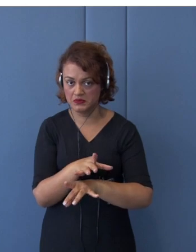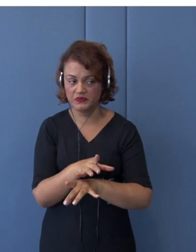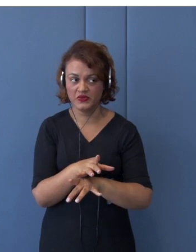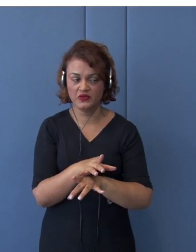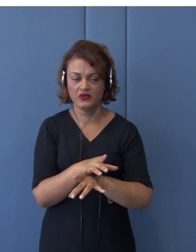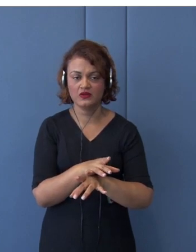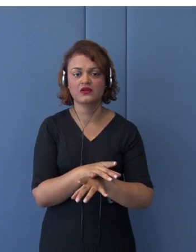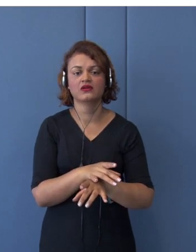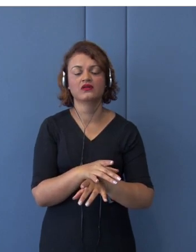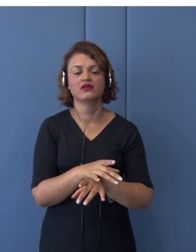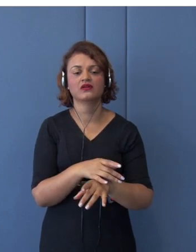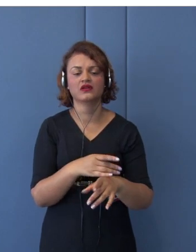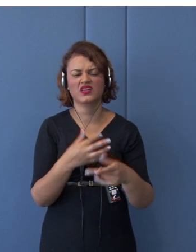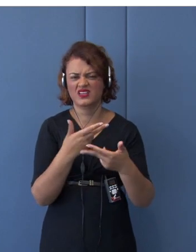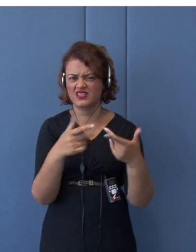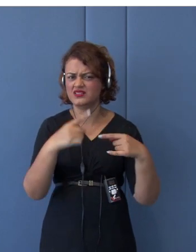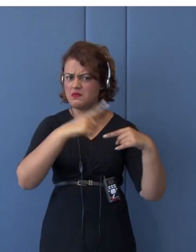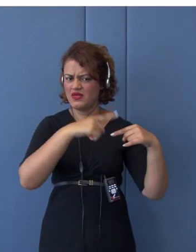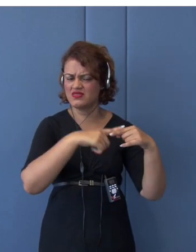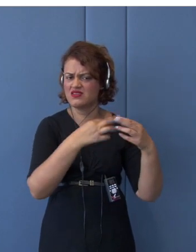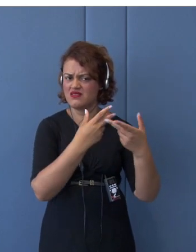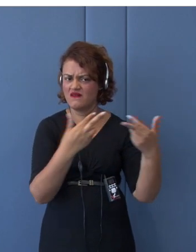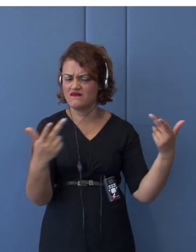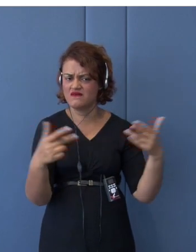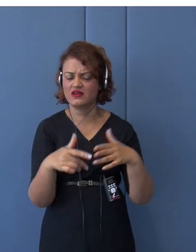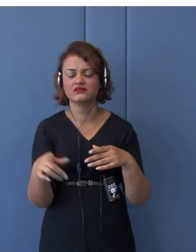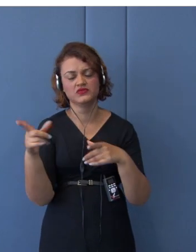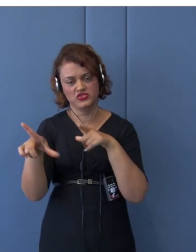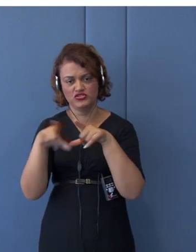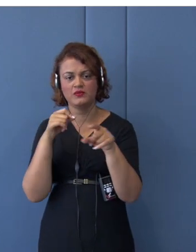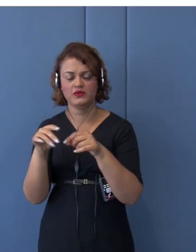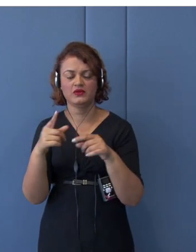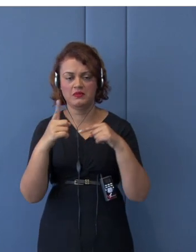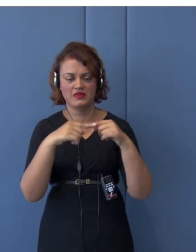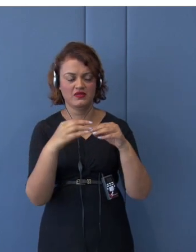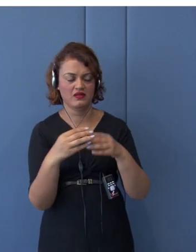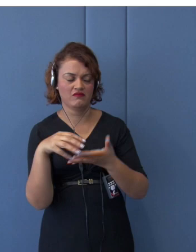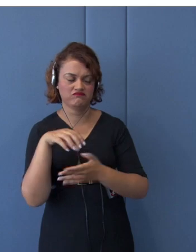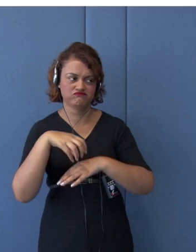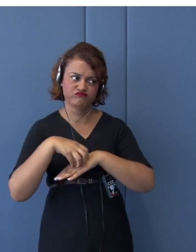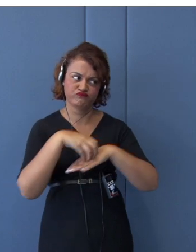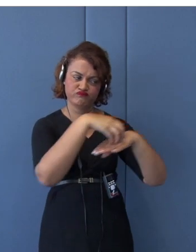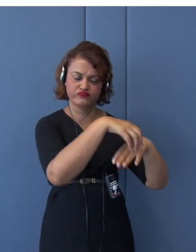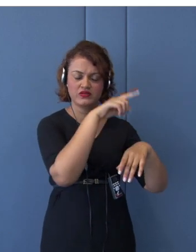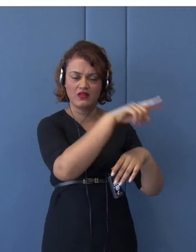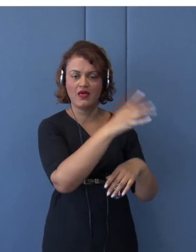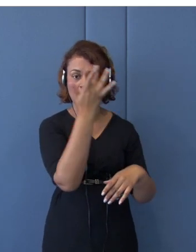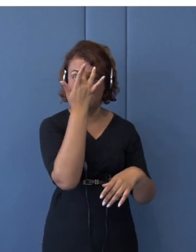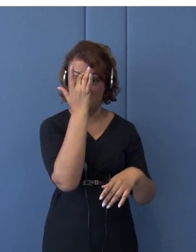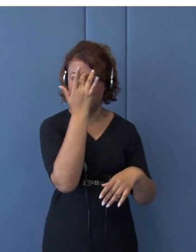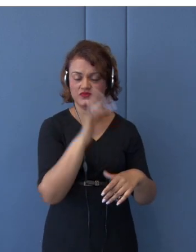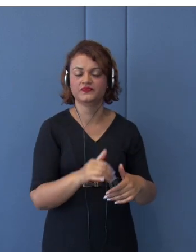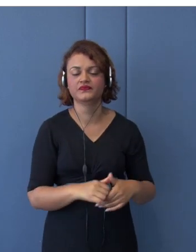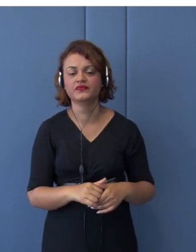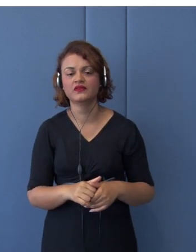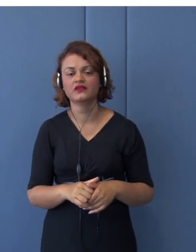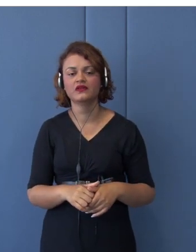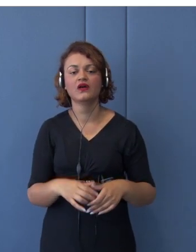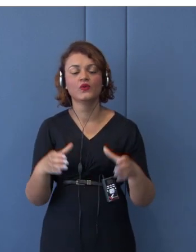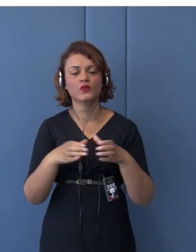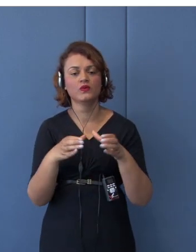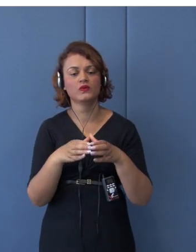and exported to India. So, in East Asia, it's really sort of comprehensive, sort of,